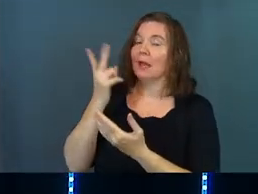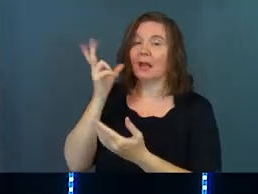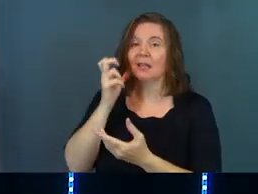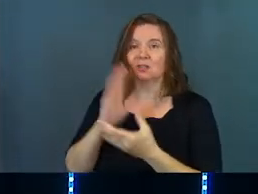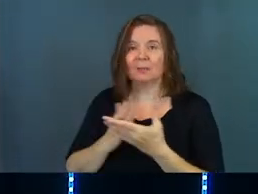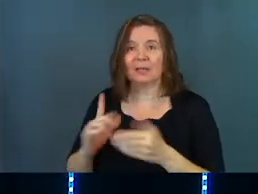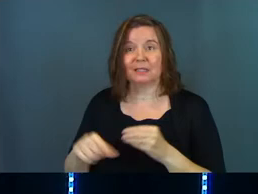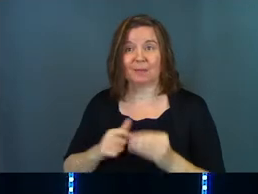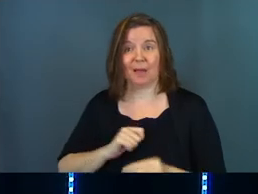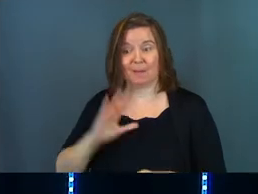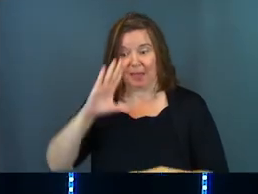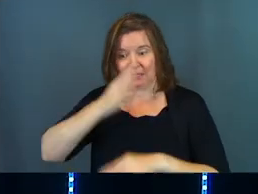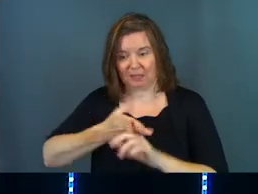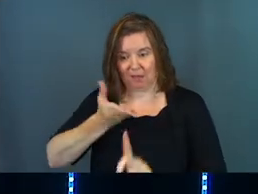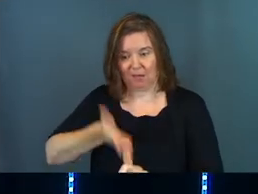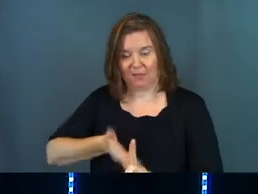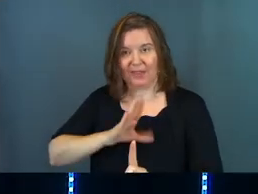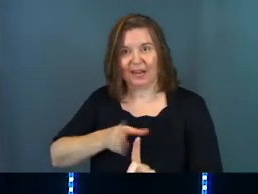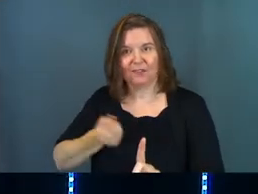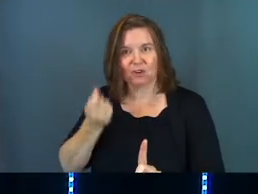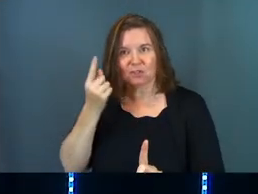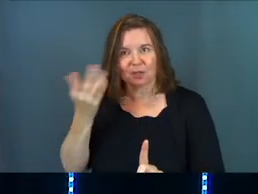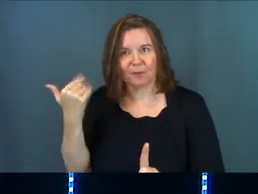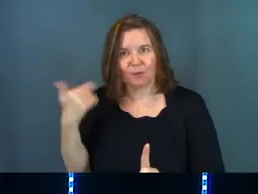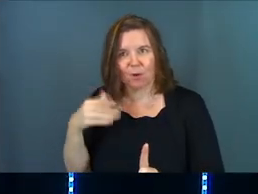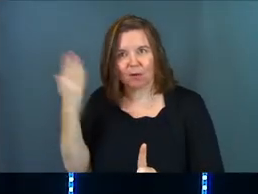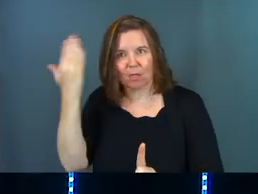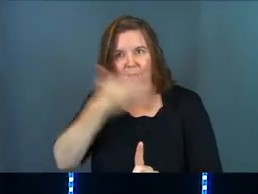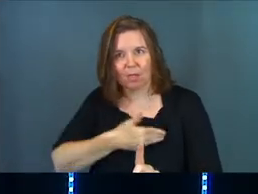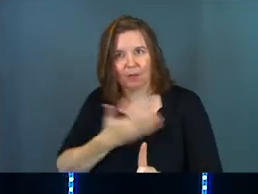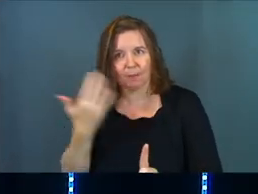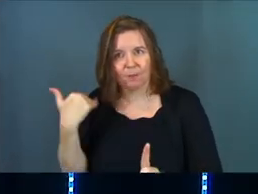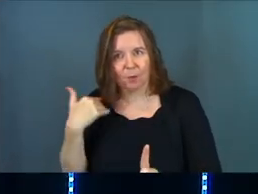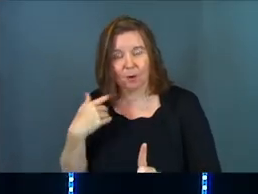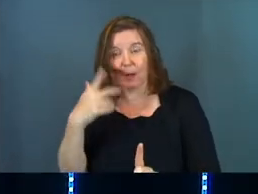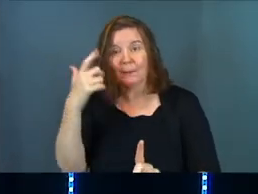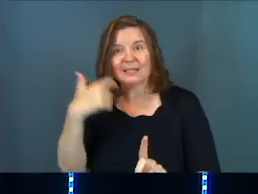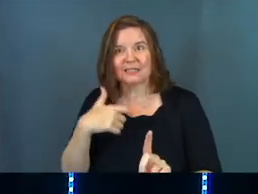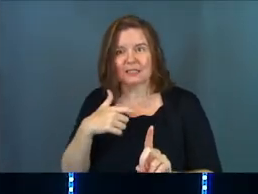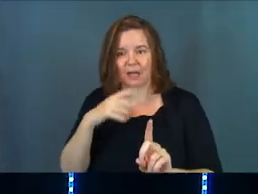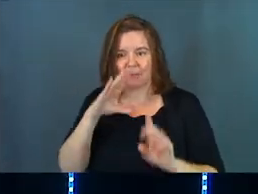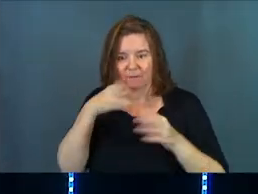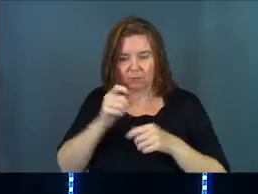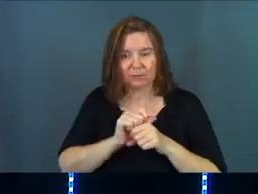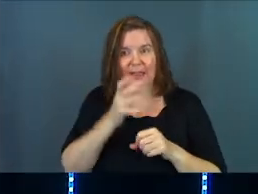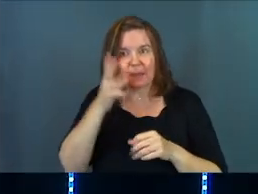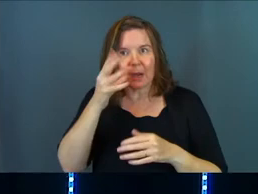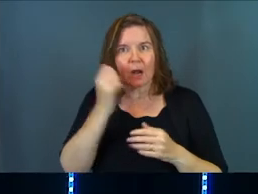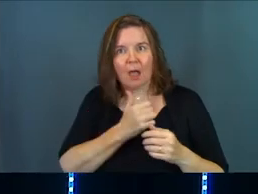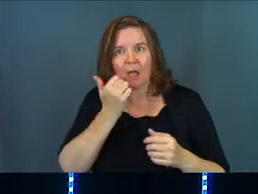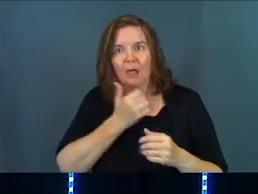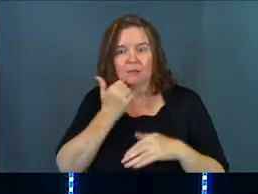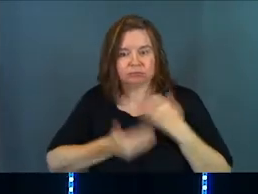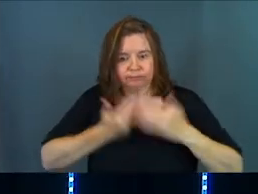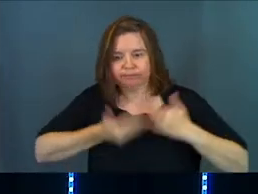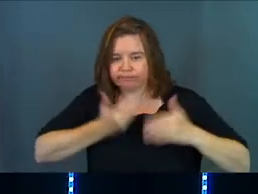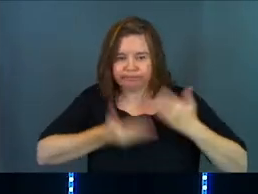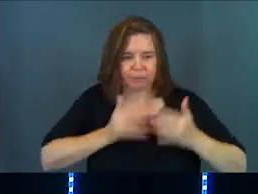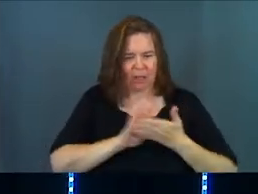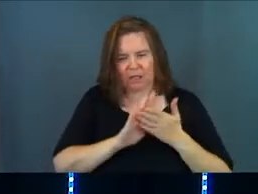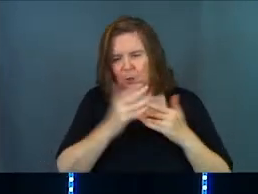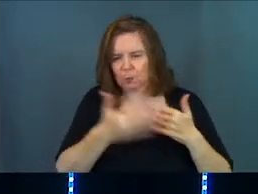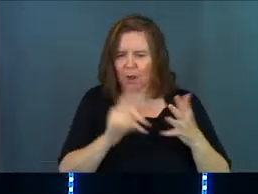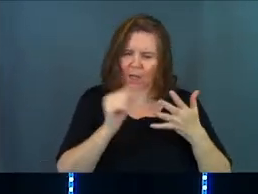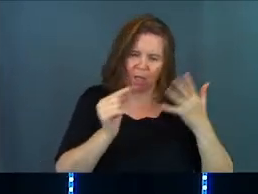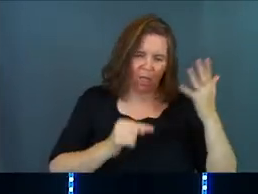I started to hear some things about my son that I'd never understood about my son before. Because I'm in the grind with him as a parent. You know, every single day, why don't you